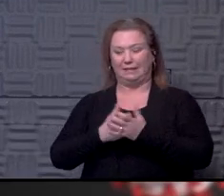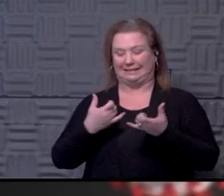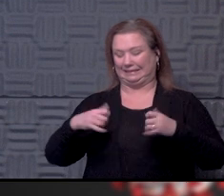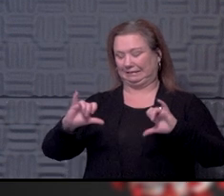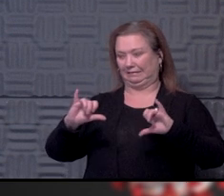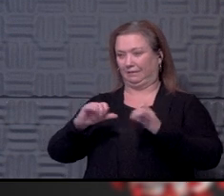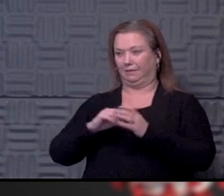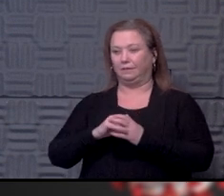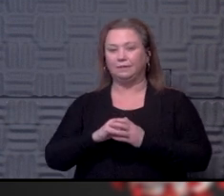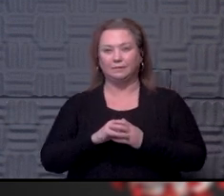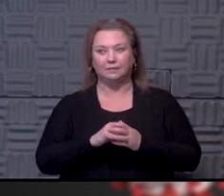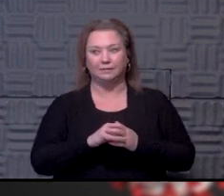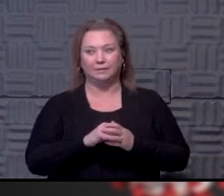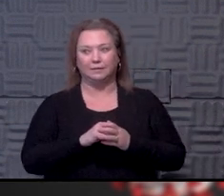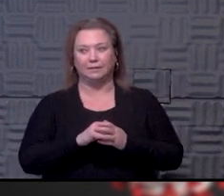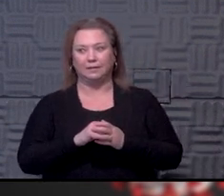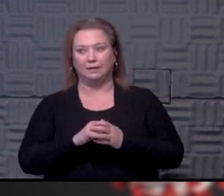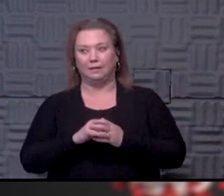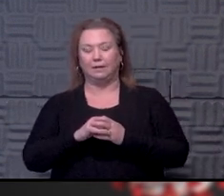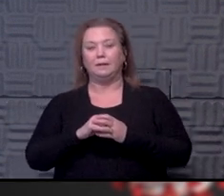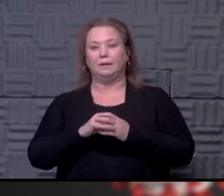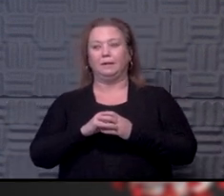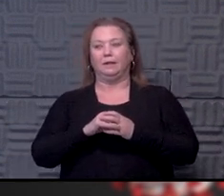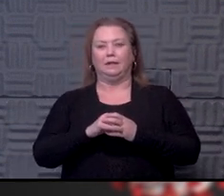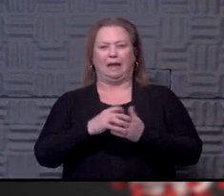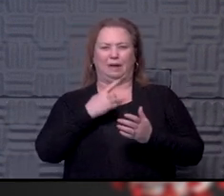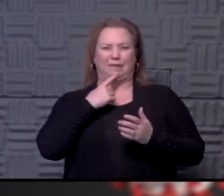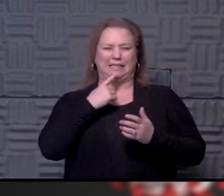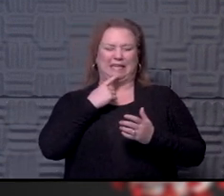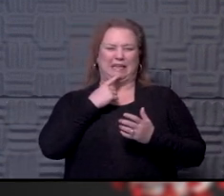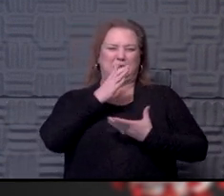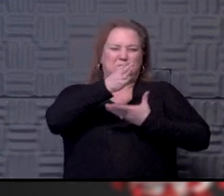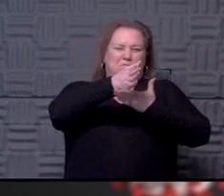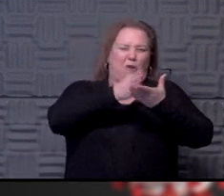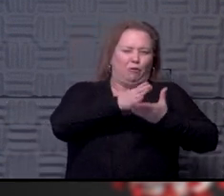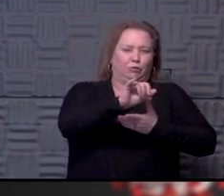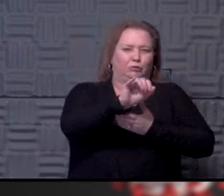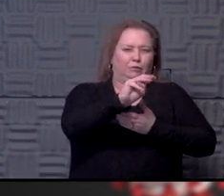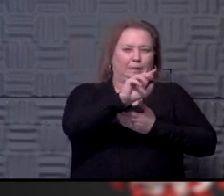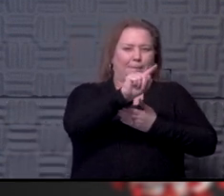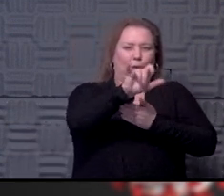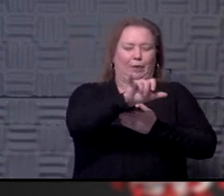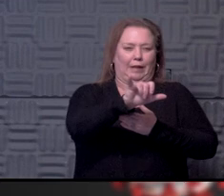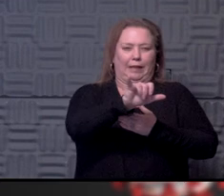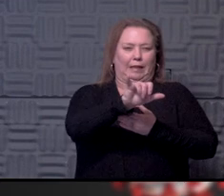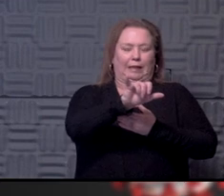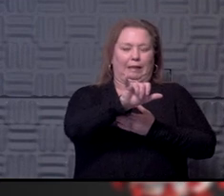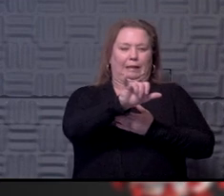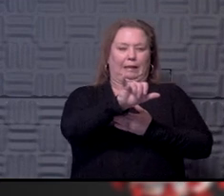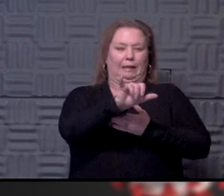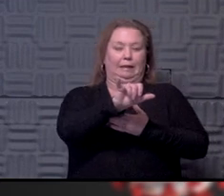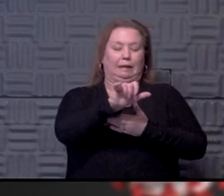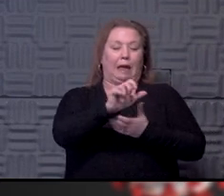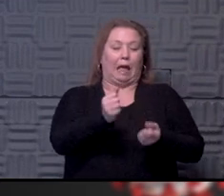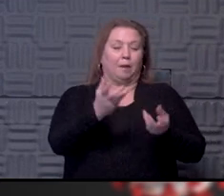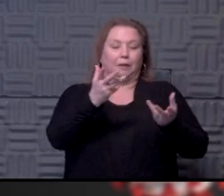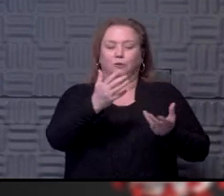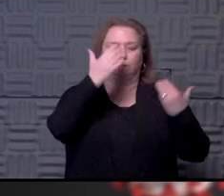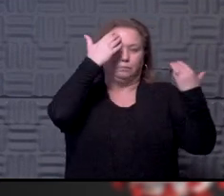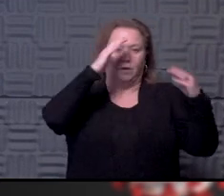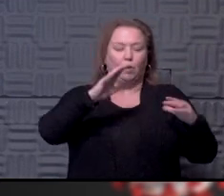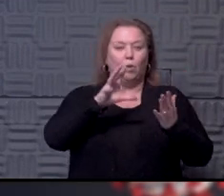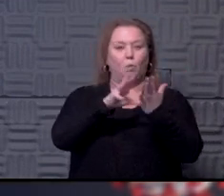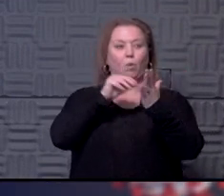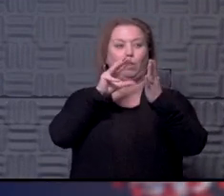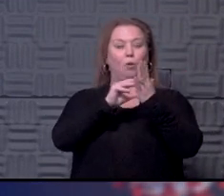start? Yeah, and certainly you can pick up. I would say there's probably partial immunity. We don't know to what extent. You know, what we're learning